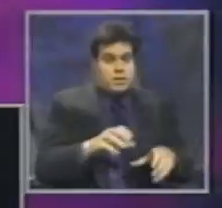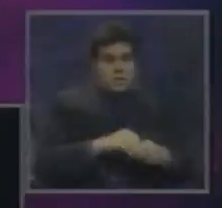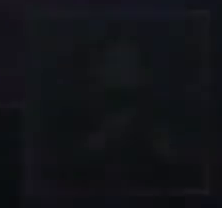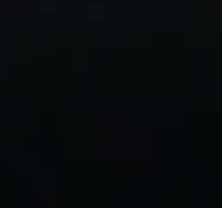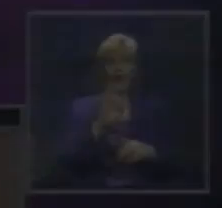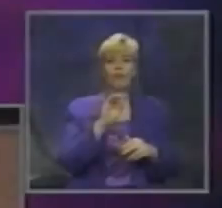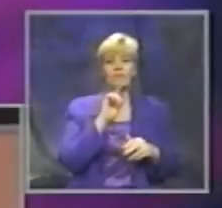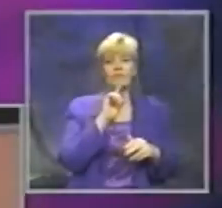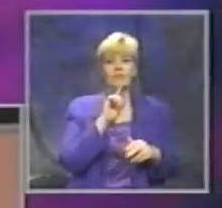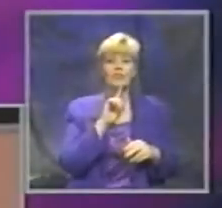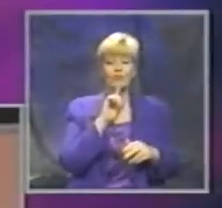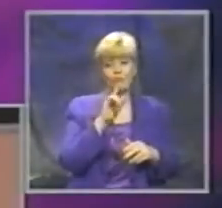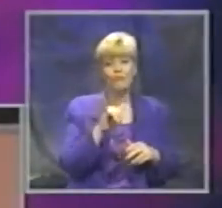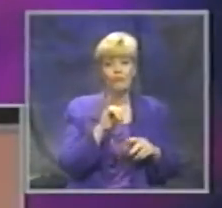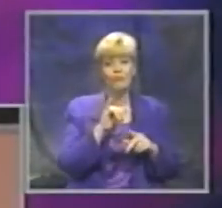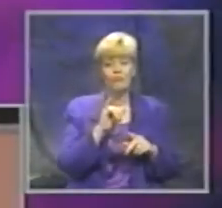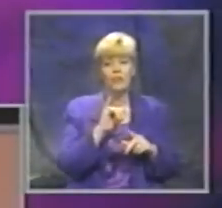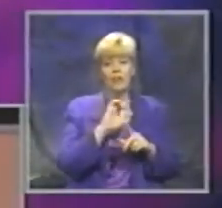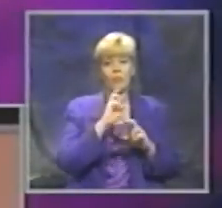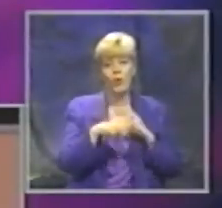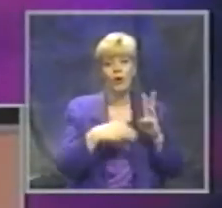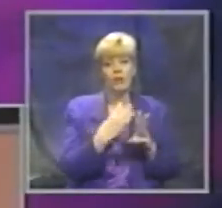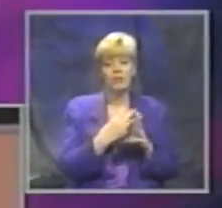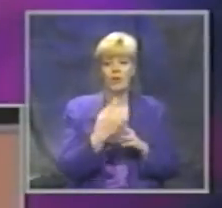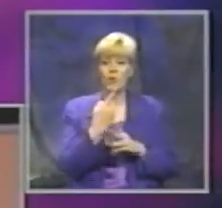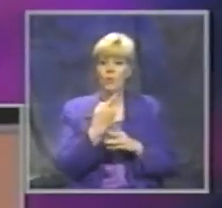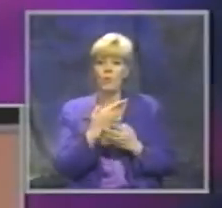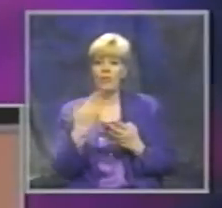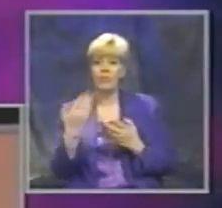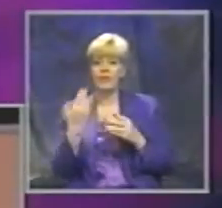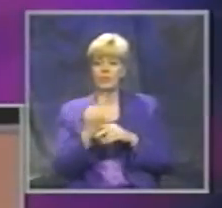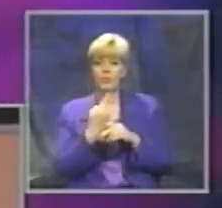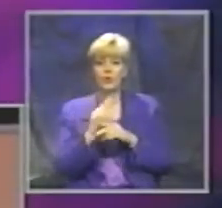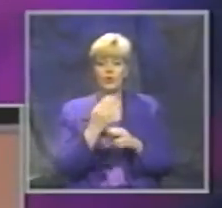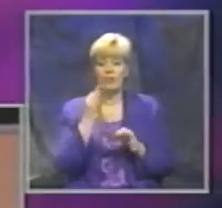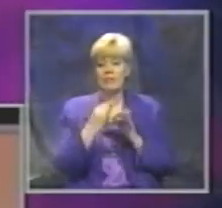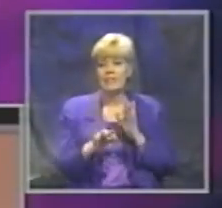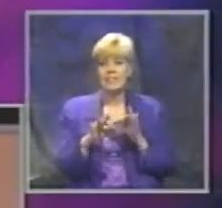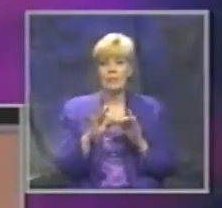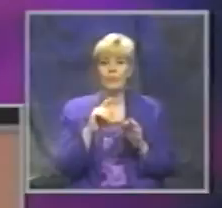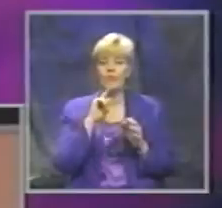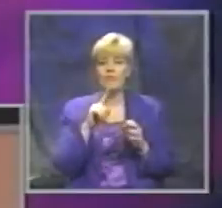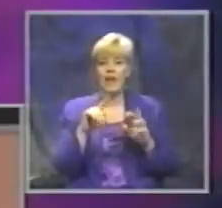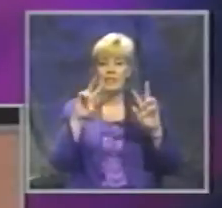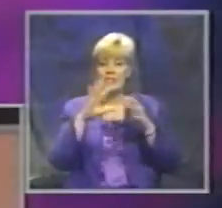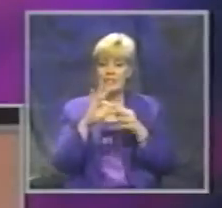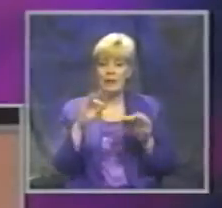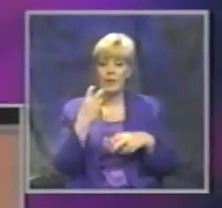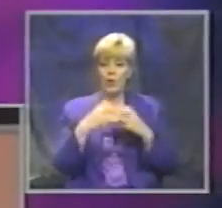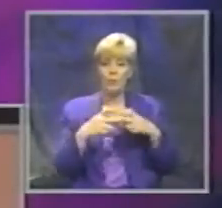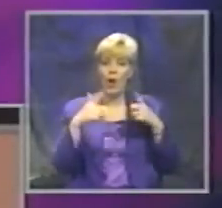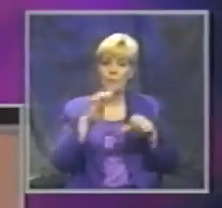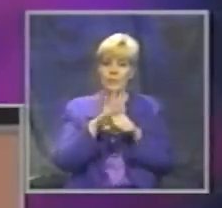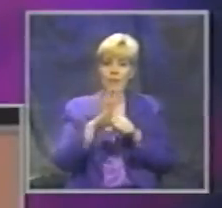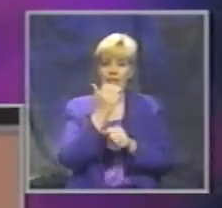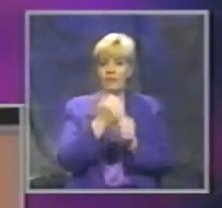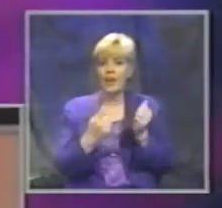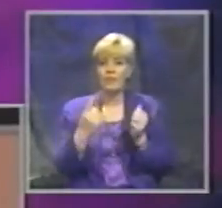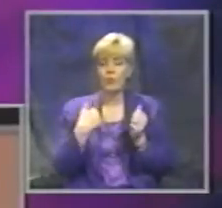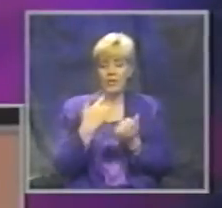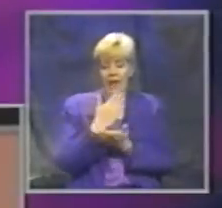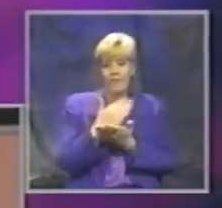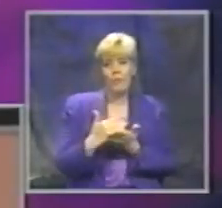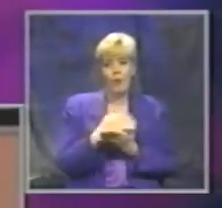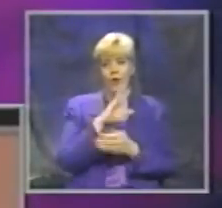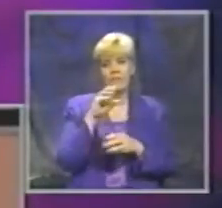community level. One of the things that we use with our coalitions are the simple fact and statement up front, the problem's big enough for everyone to have a piece